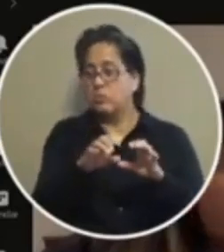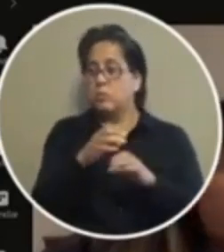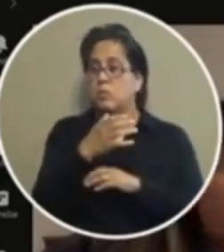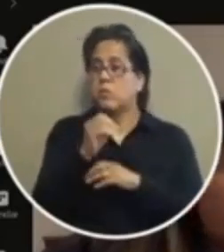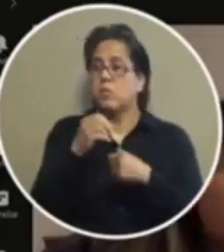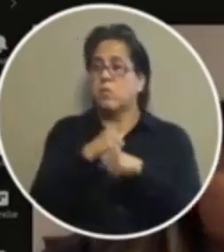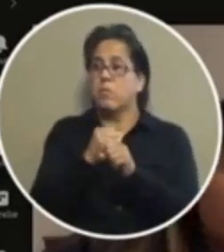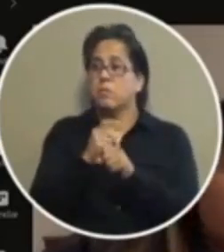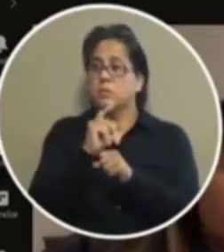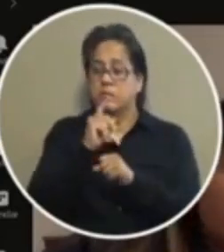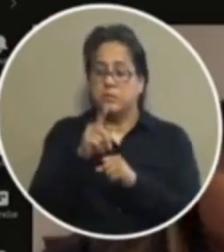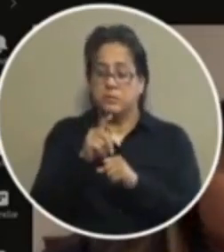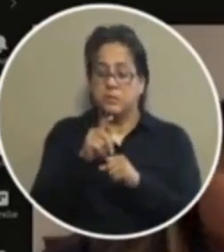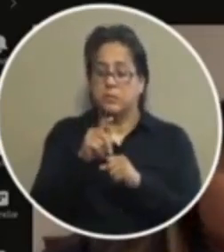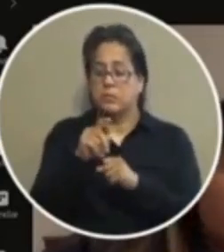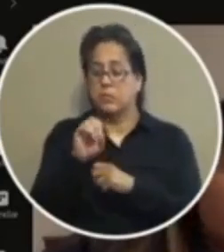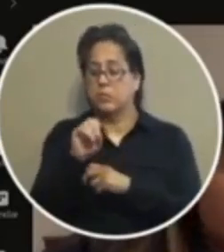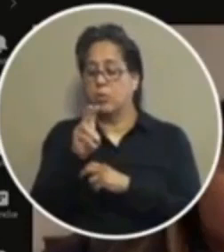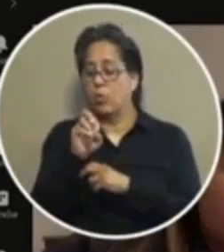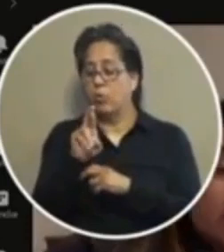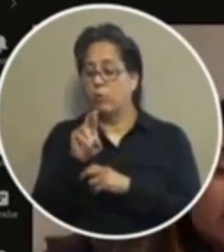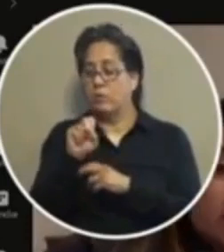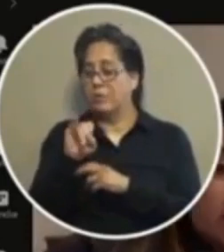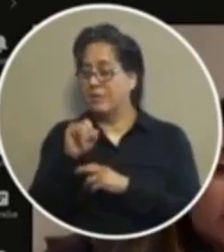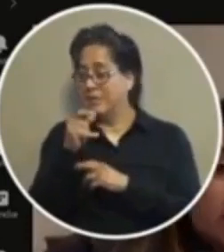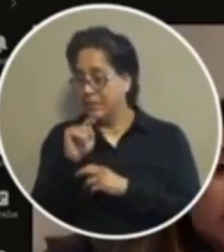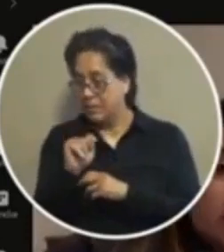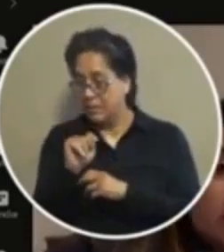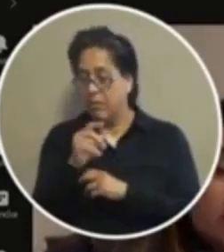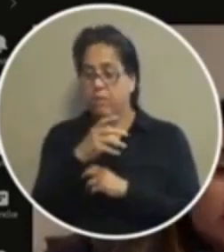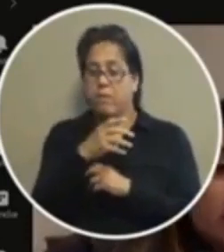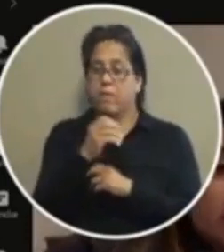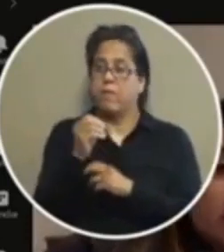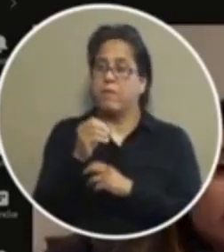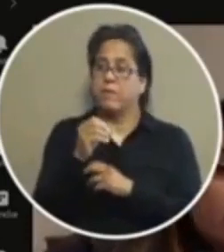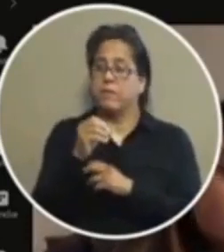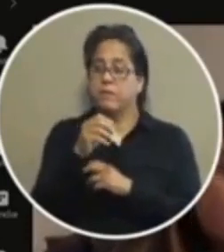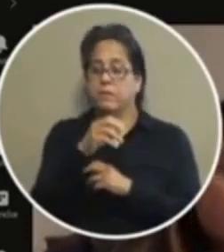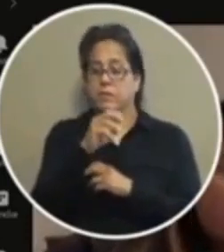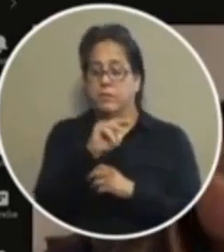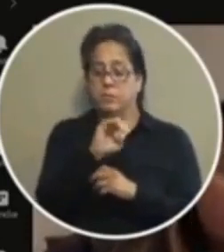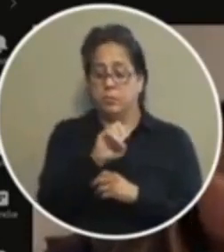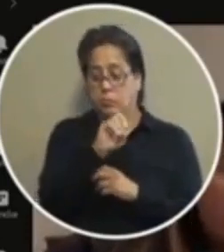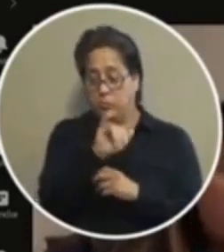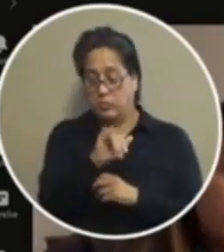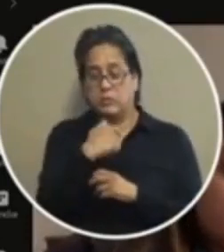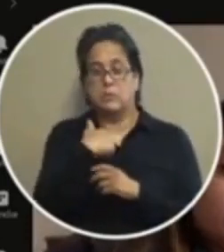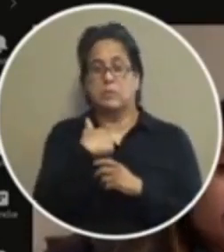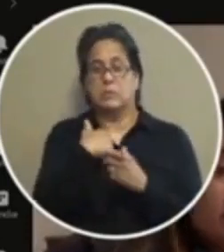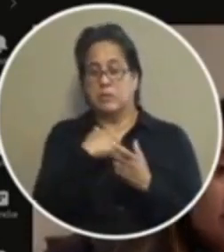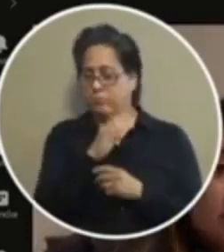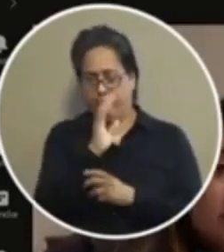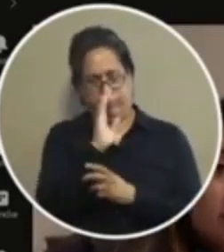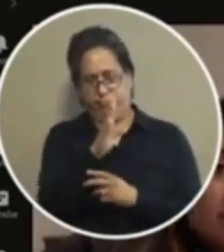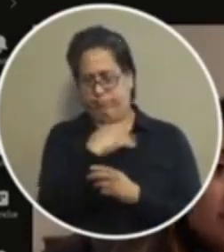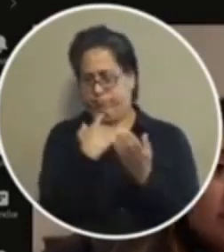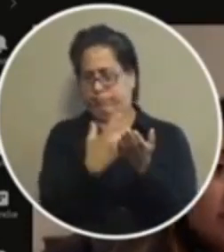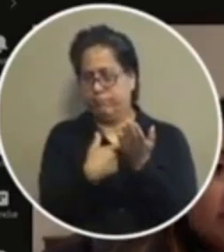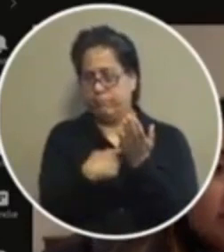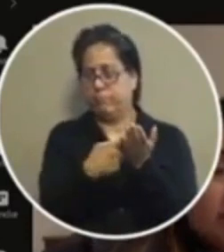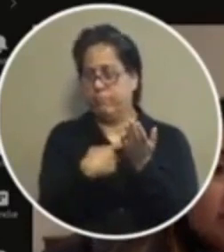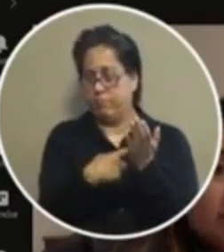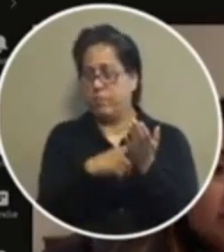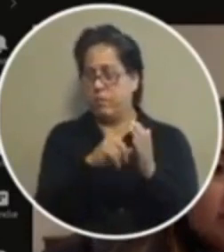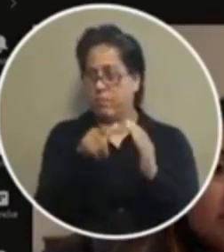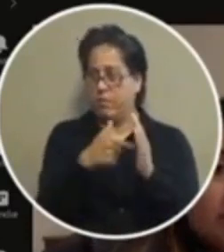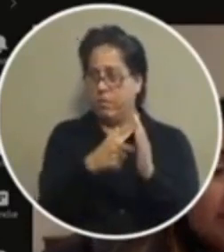that it was an oversight to include um the speaker pro tem moody i've had discussions directly with him about this